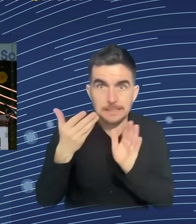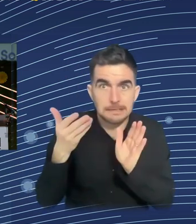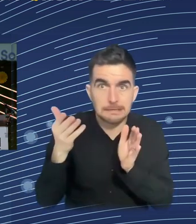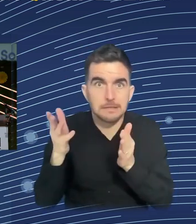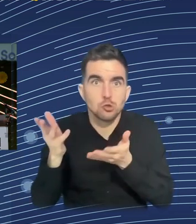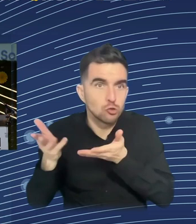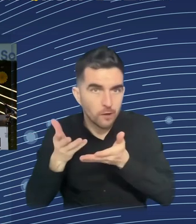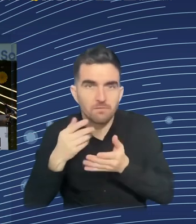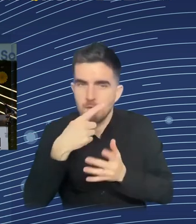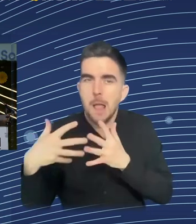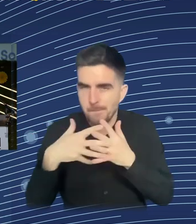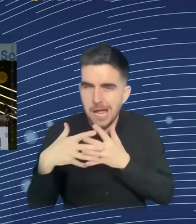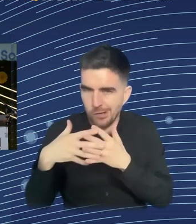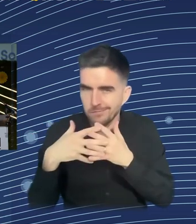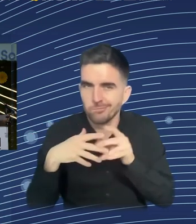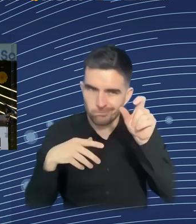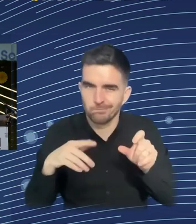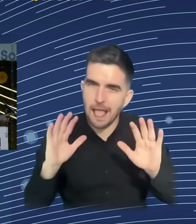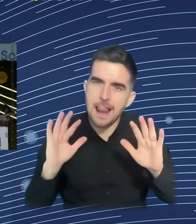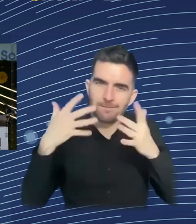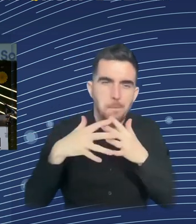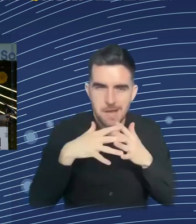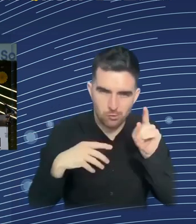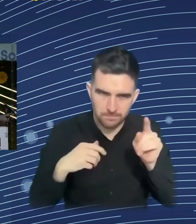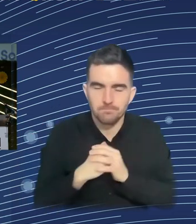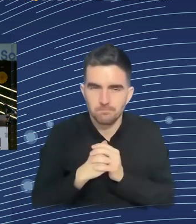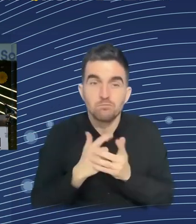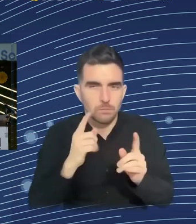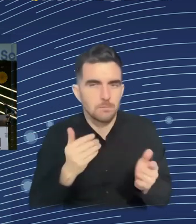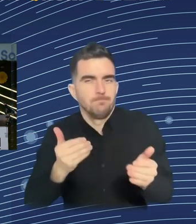That's cities and our homes were electrified by this time.